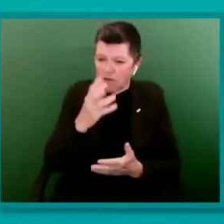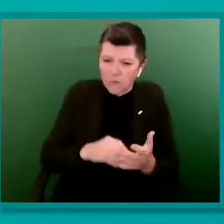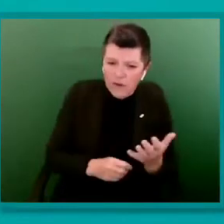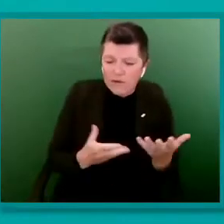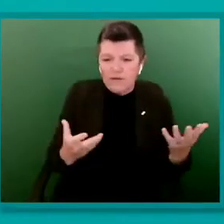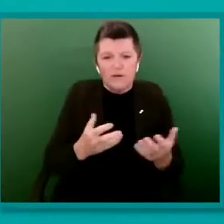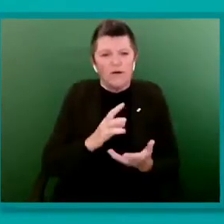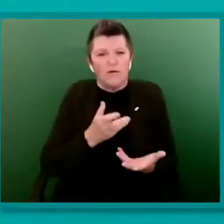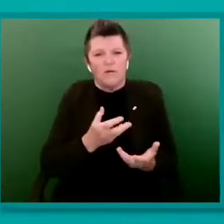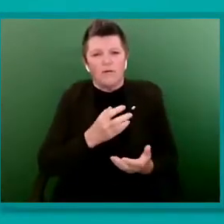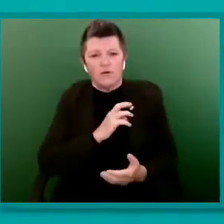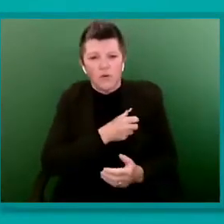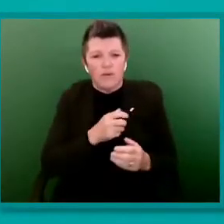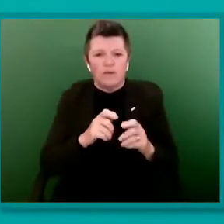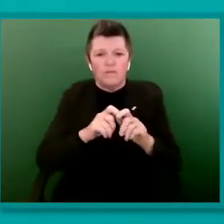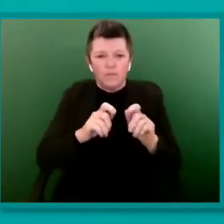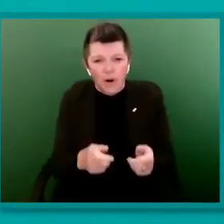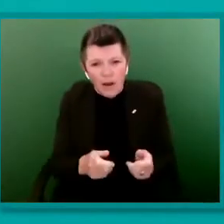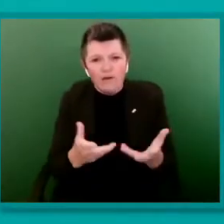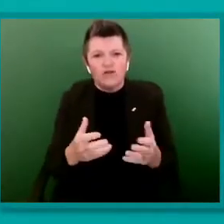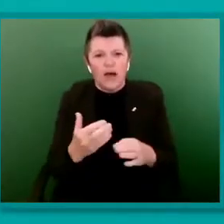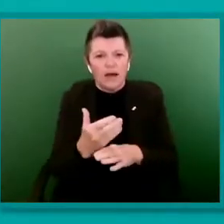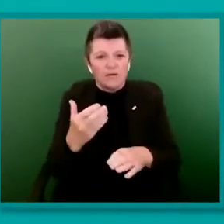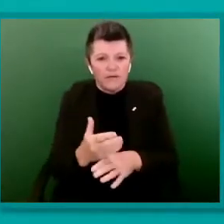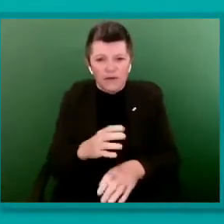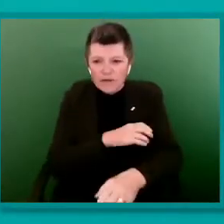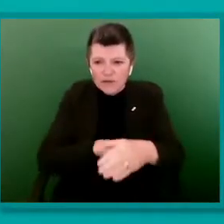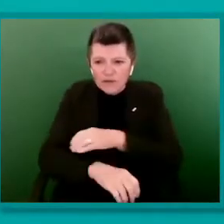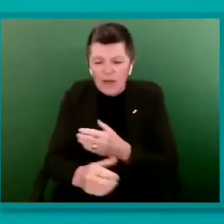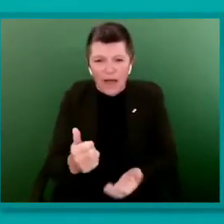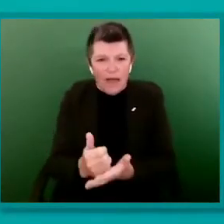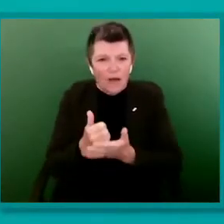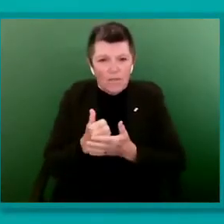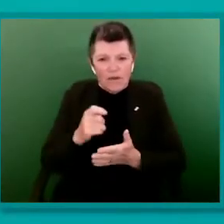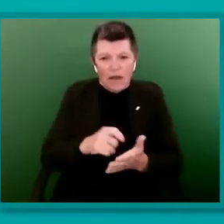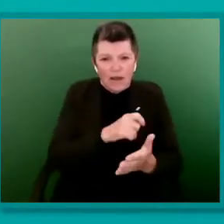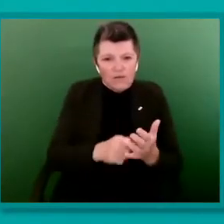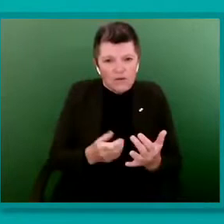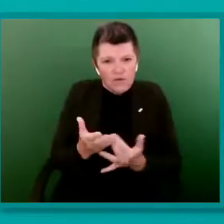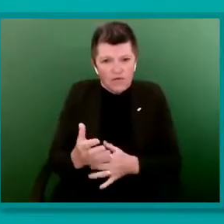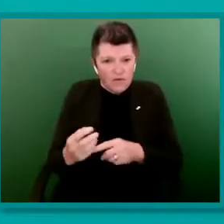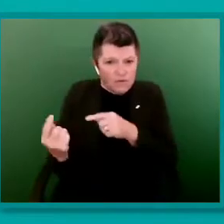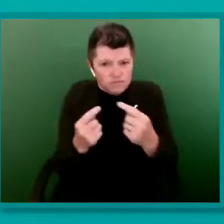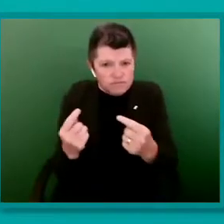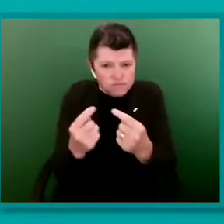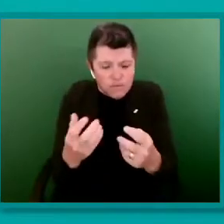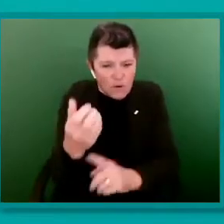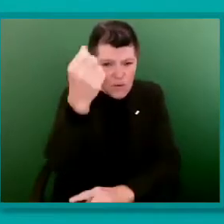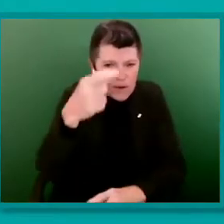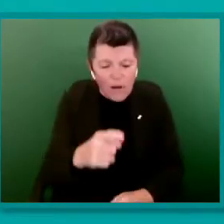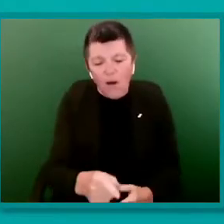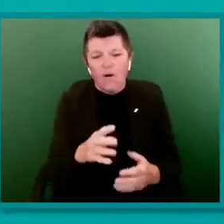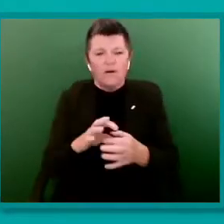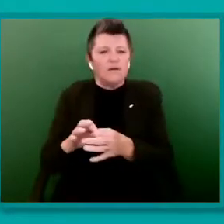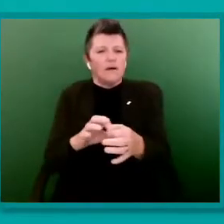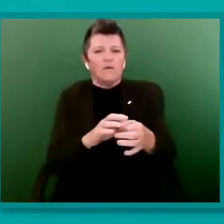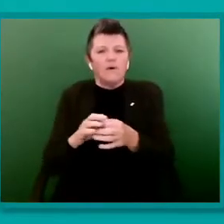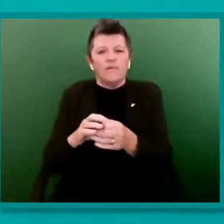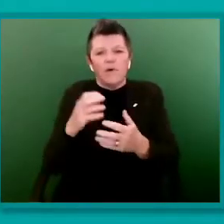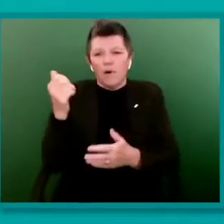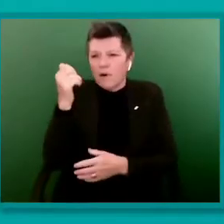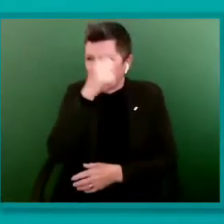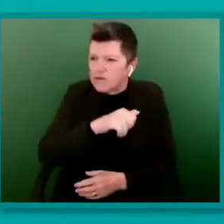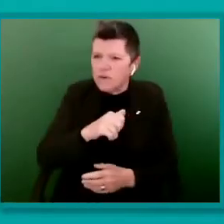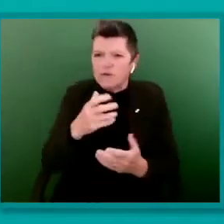who helped me get elected in a really hard fought win or the network of experts and experience I can draw from, I